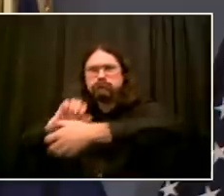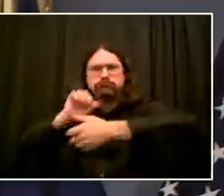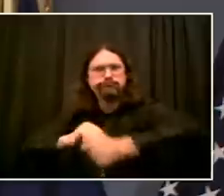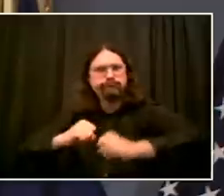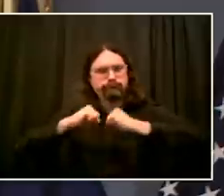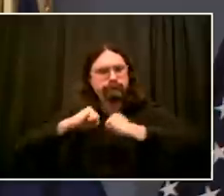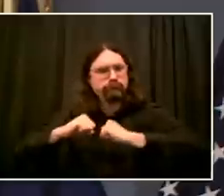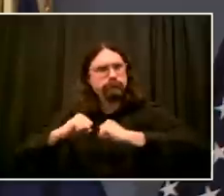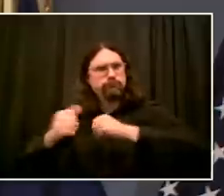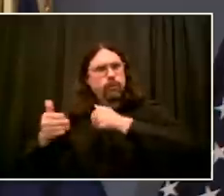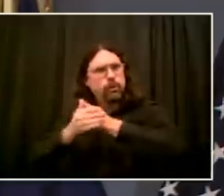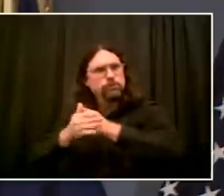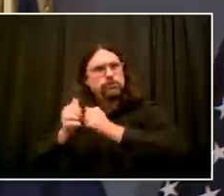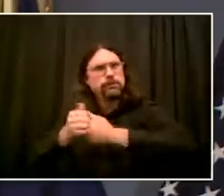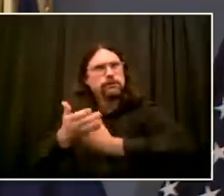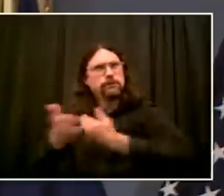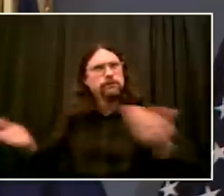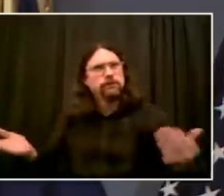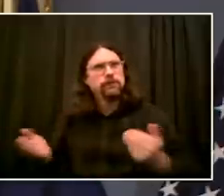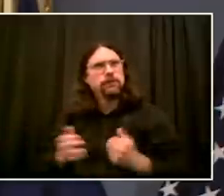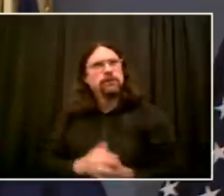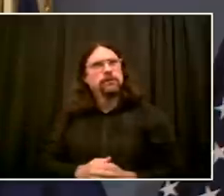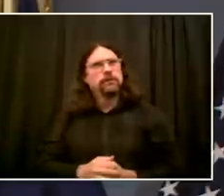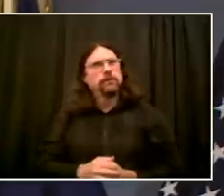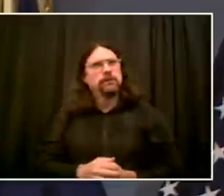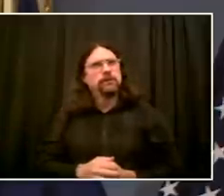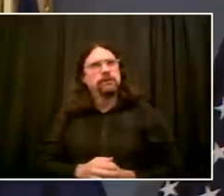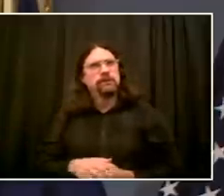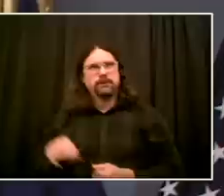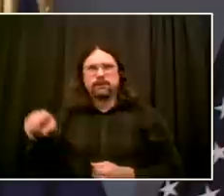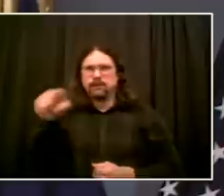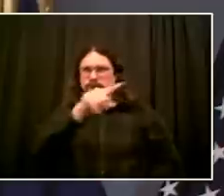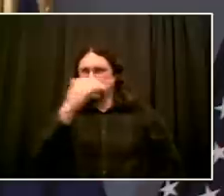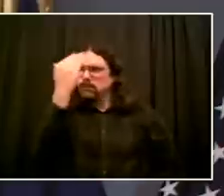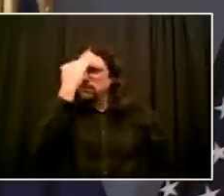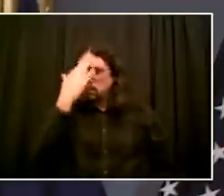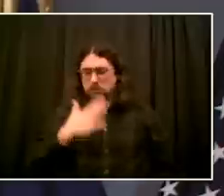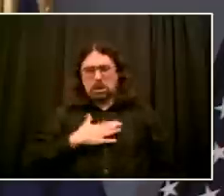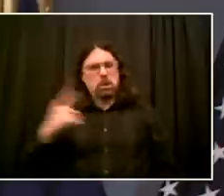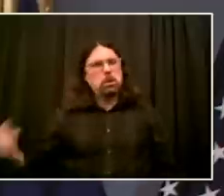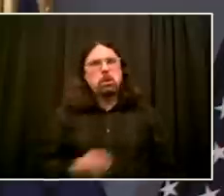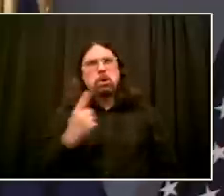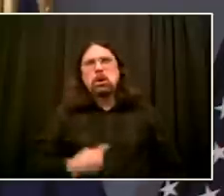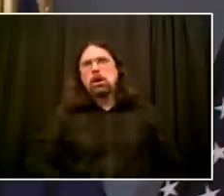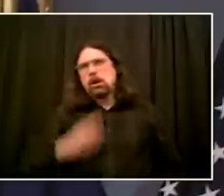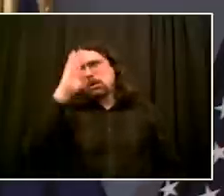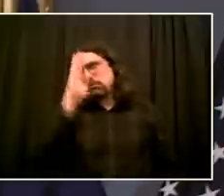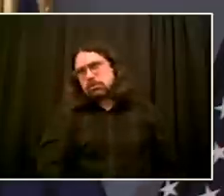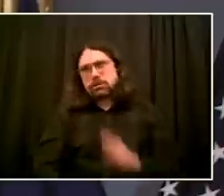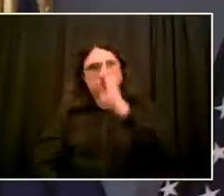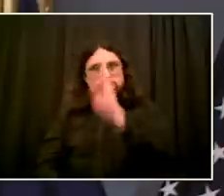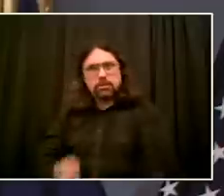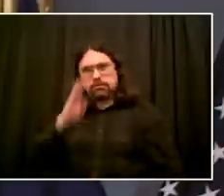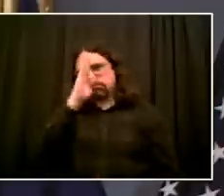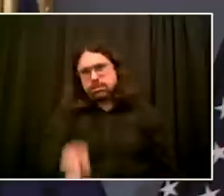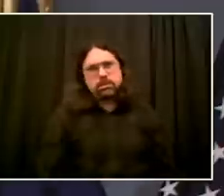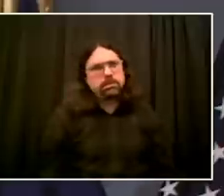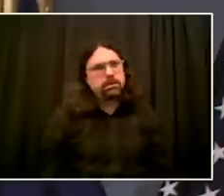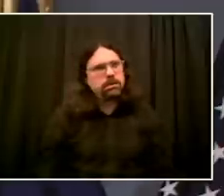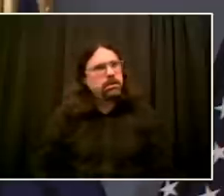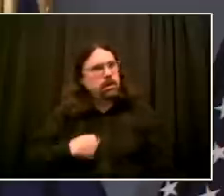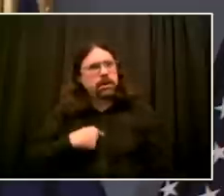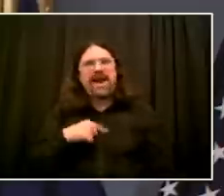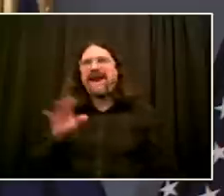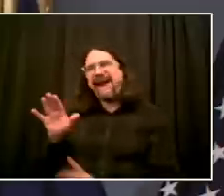incurred the wrath of certain union leaders and haven't changed my views at all. Sorry, haven't changed at all. We are